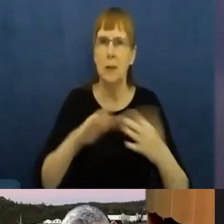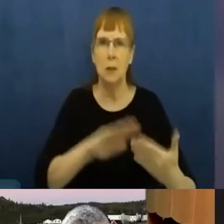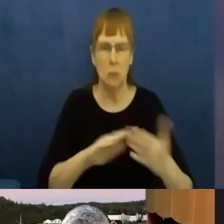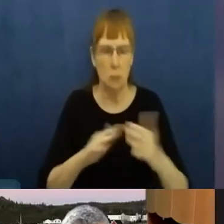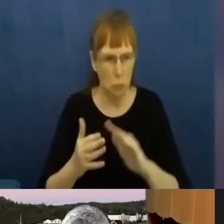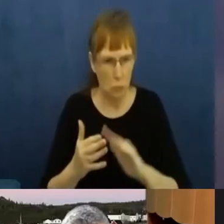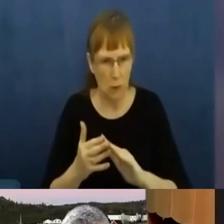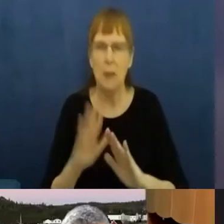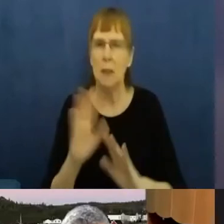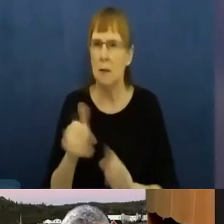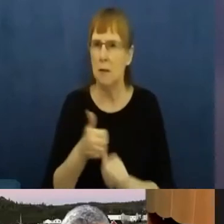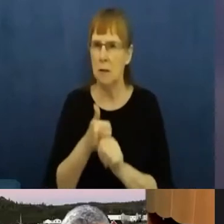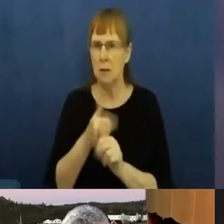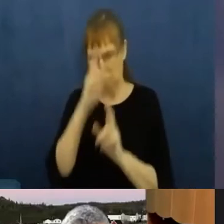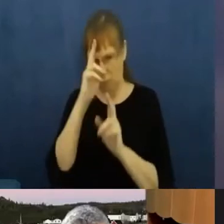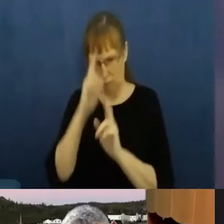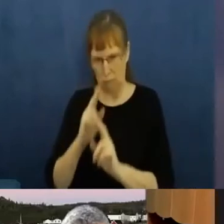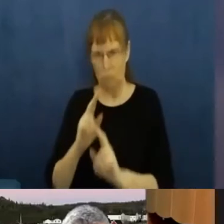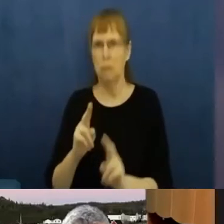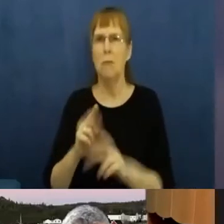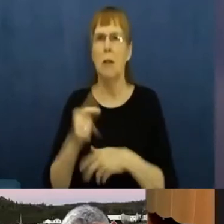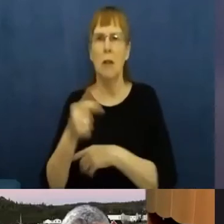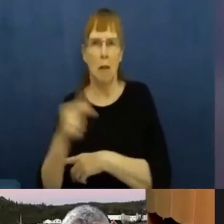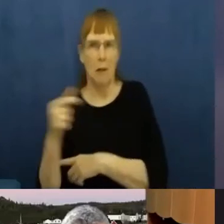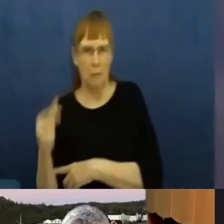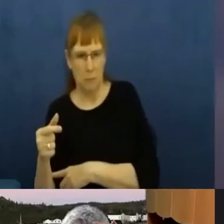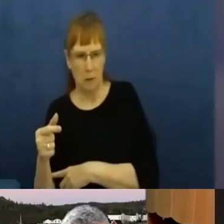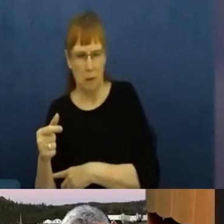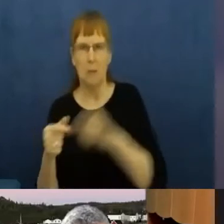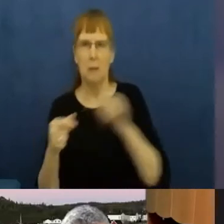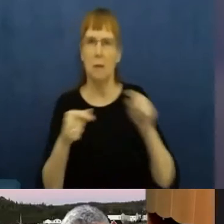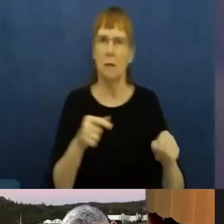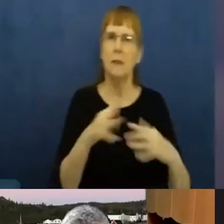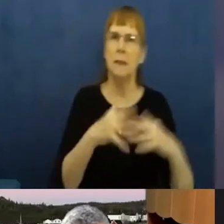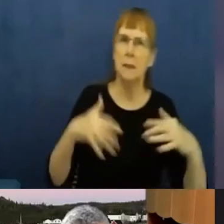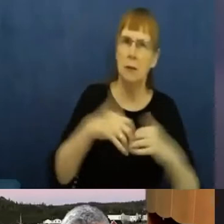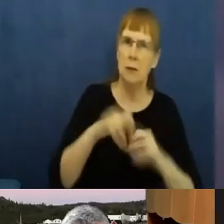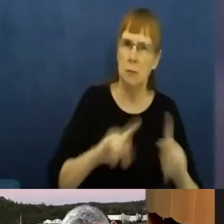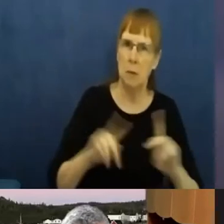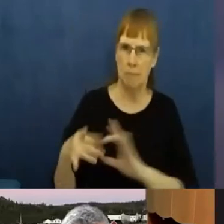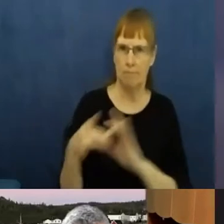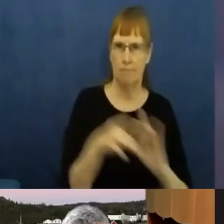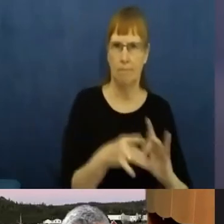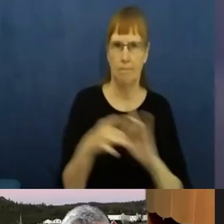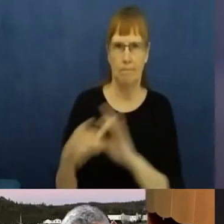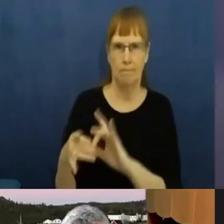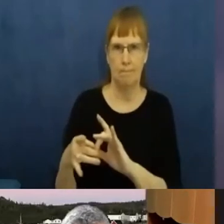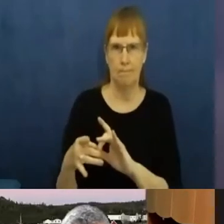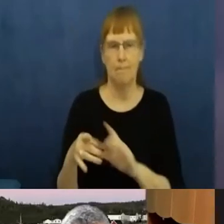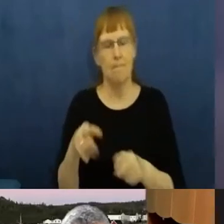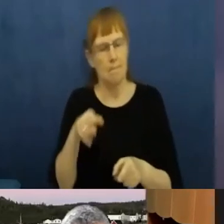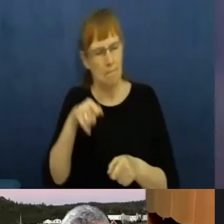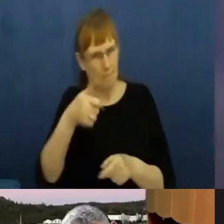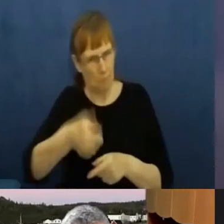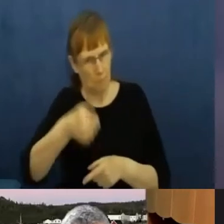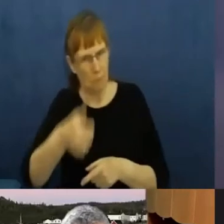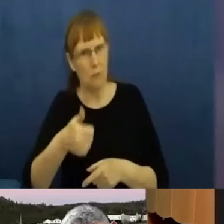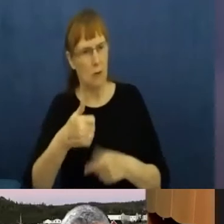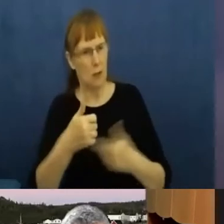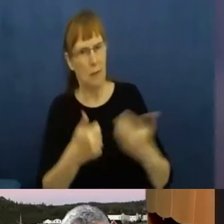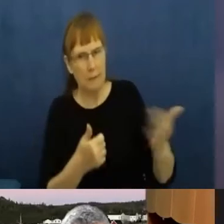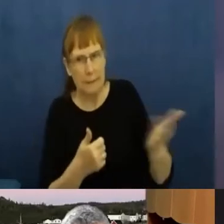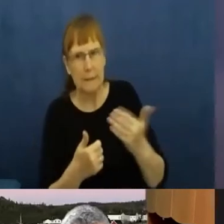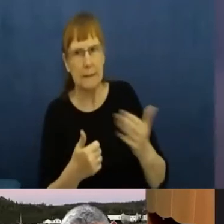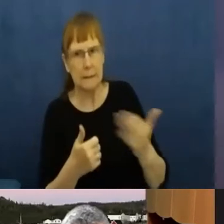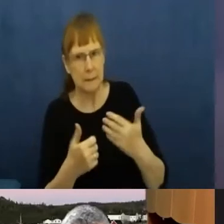Crown's foundational relationship with them, ensuring Indigenous representation at events wherever possible, several of which I have had